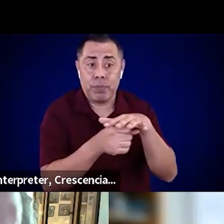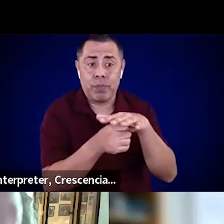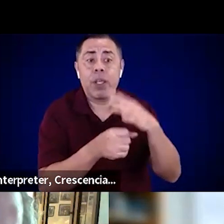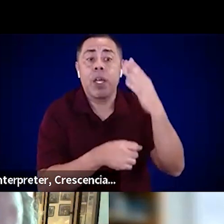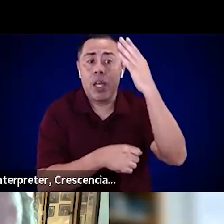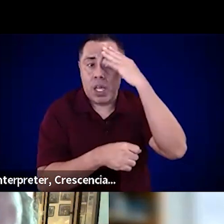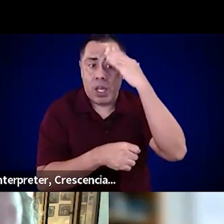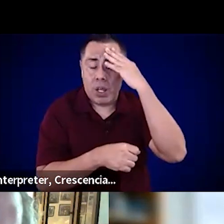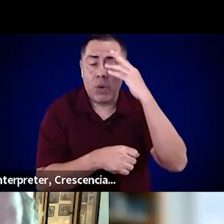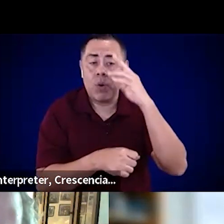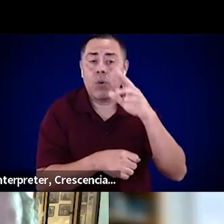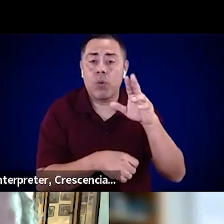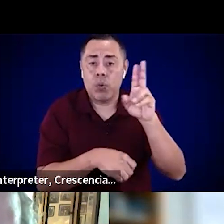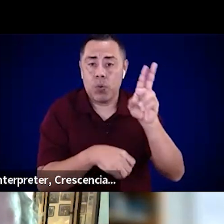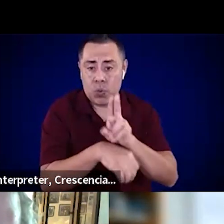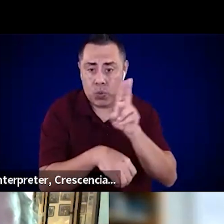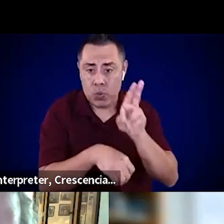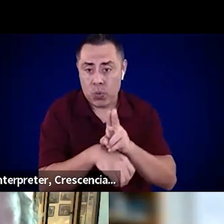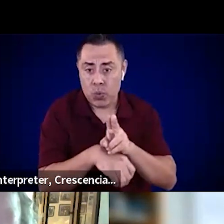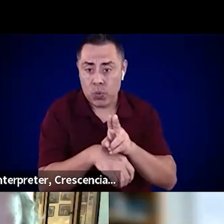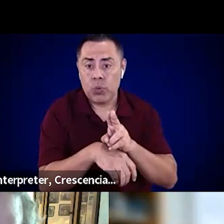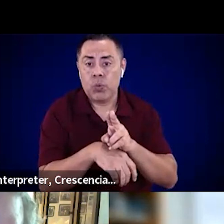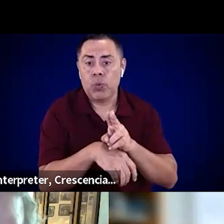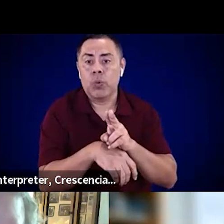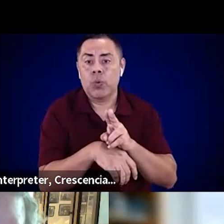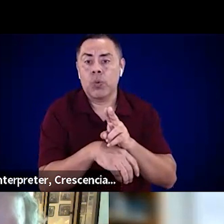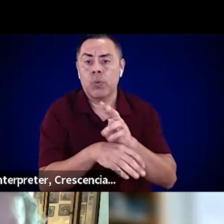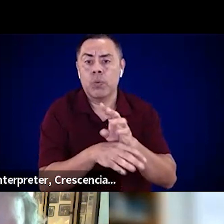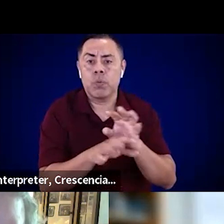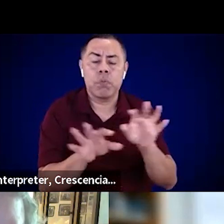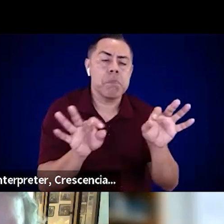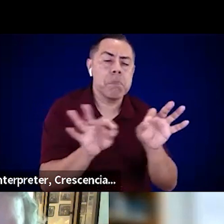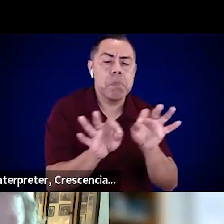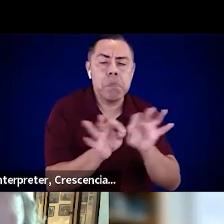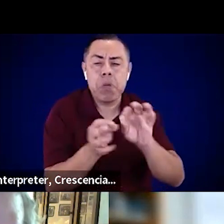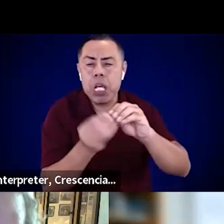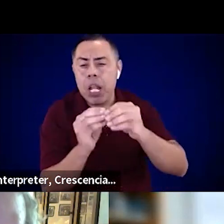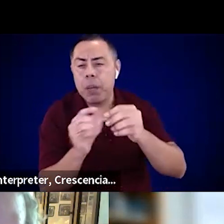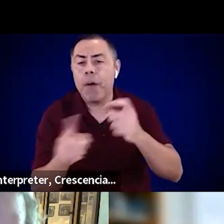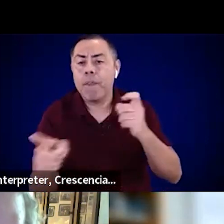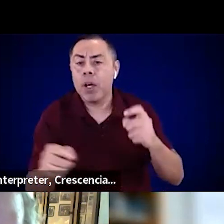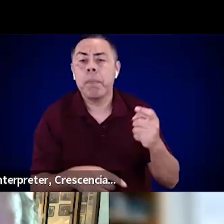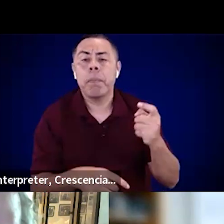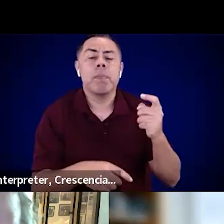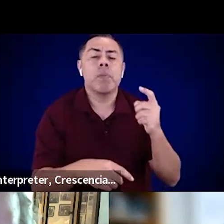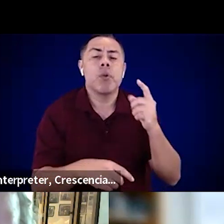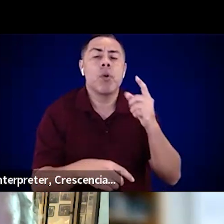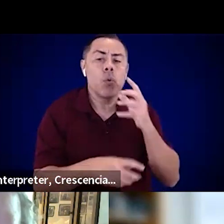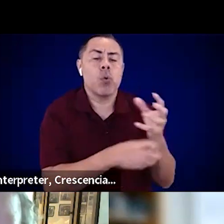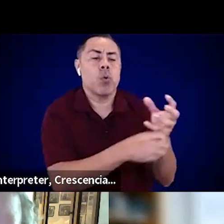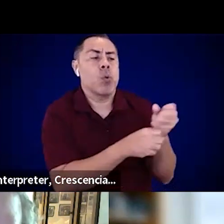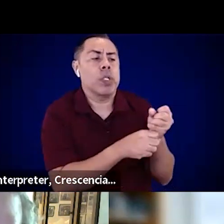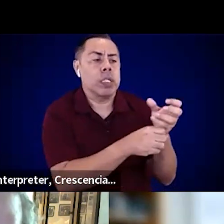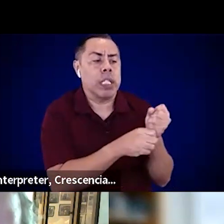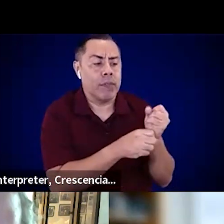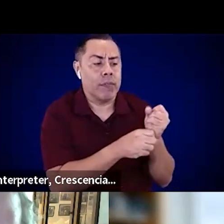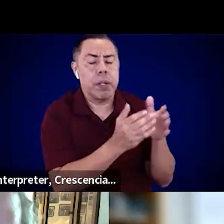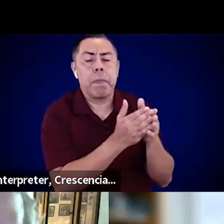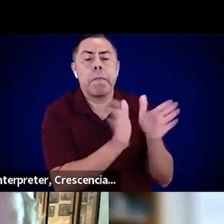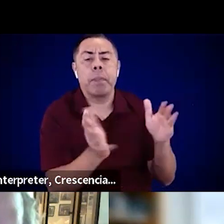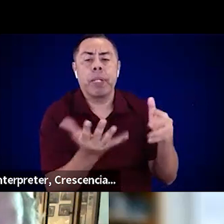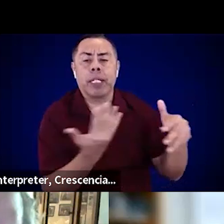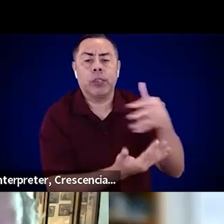use estimates of public social services recipients. But obviously, this is not inclusive enough.